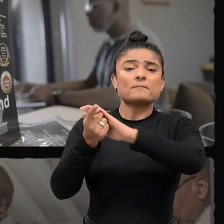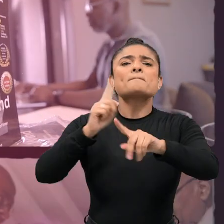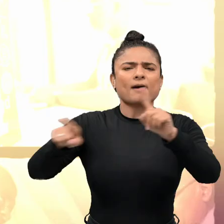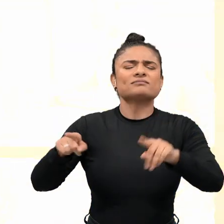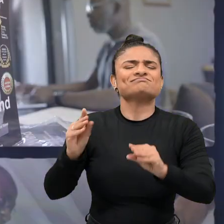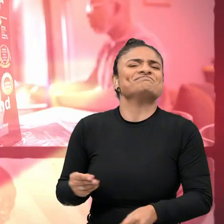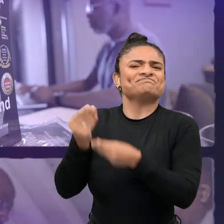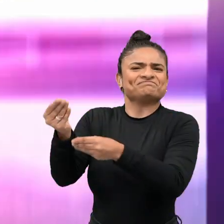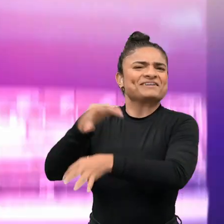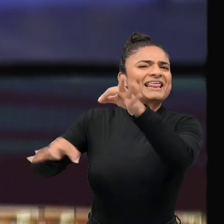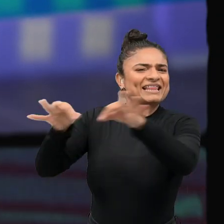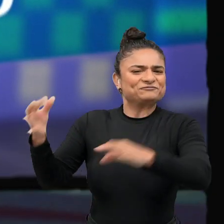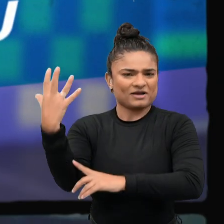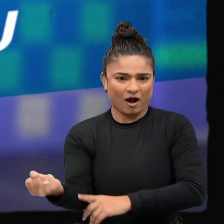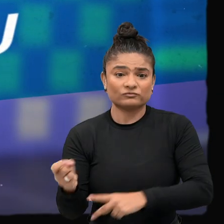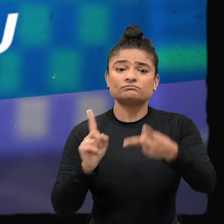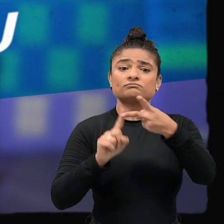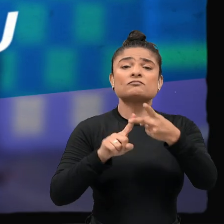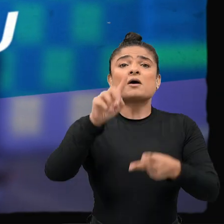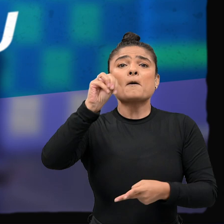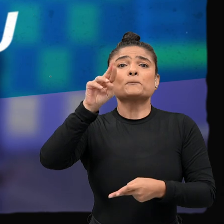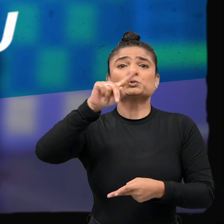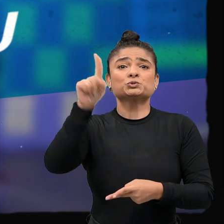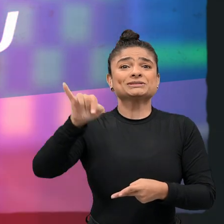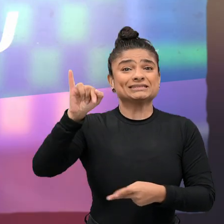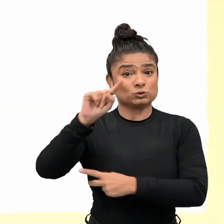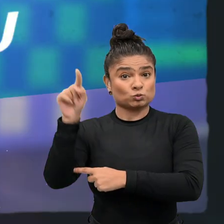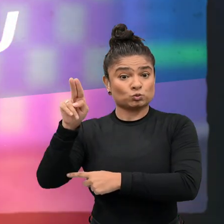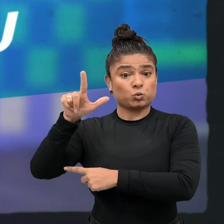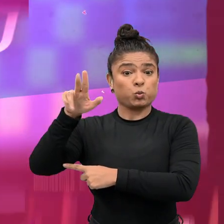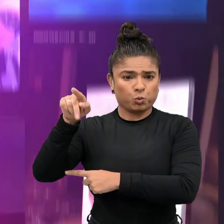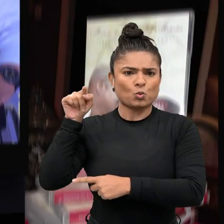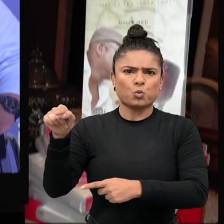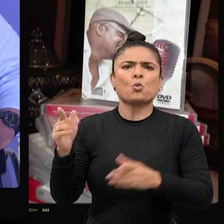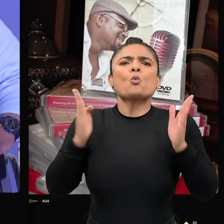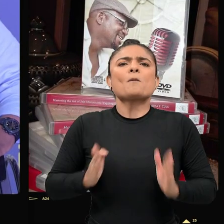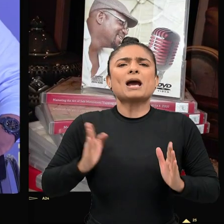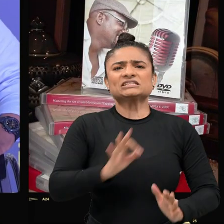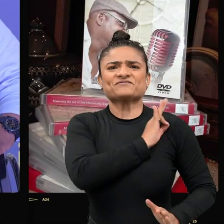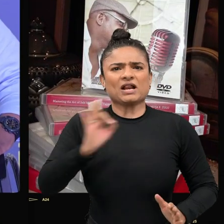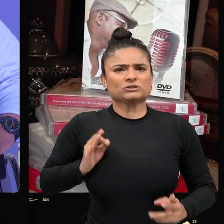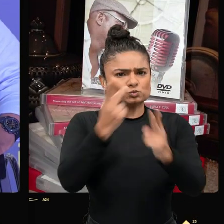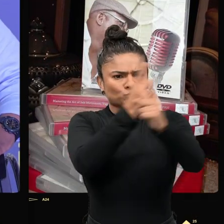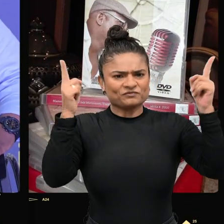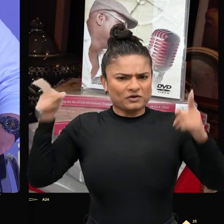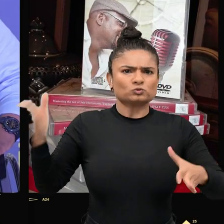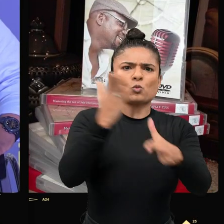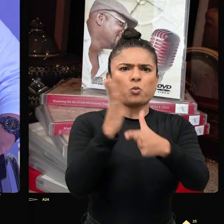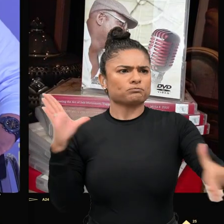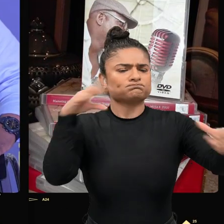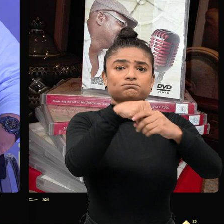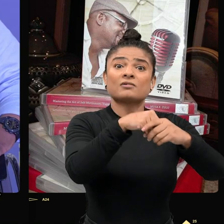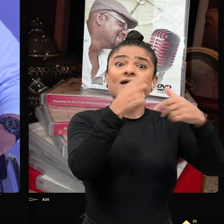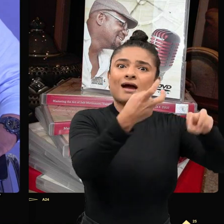we will be pitied. Our guest for today is Musa E. Zulu who lectured in the humanities faculty before